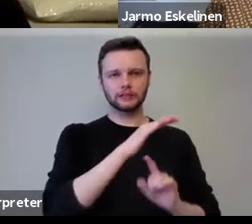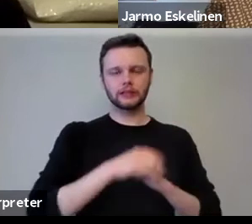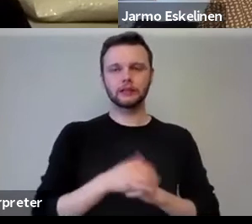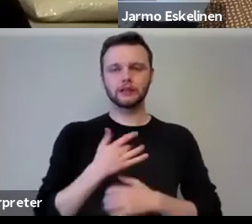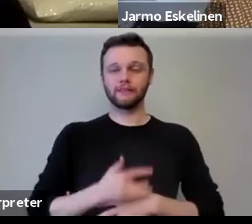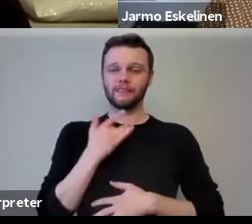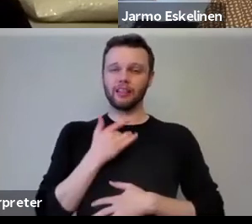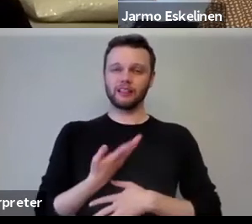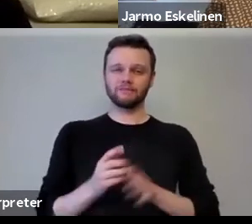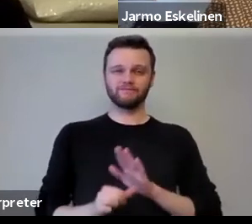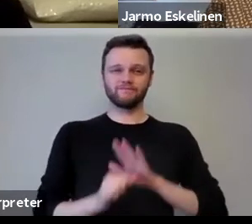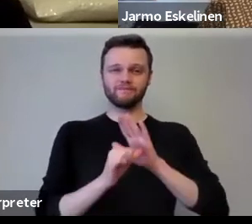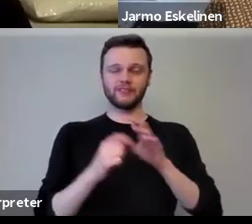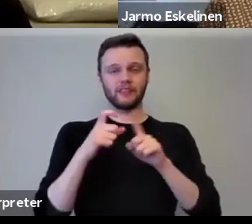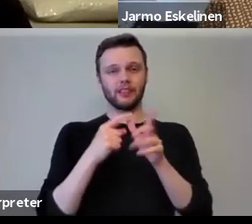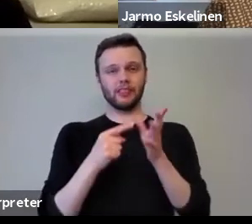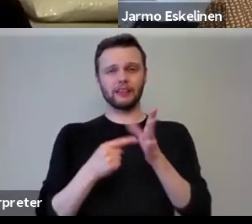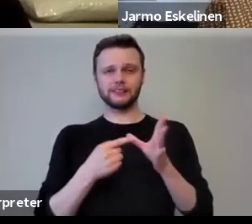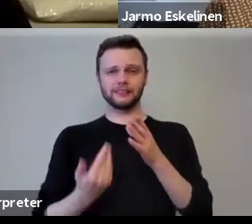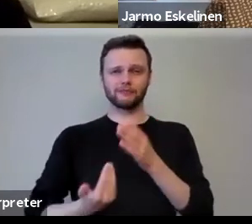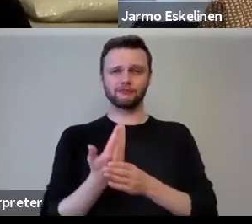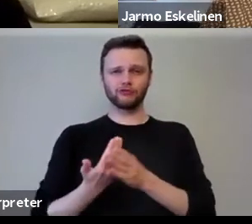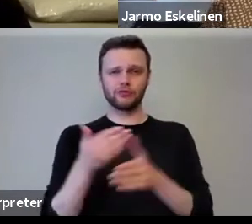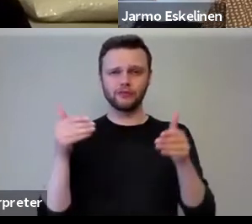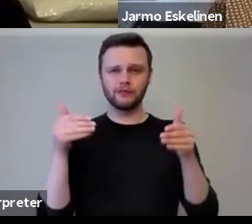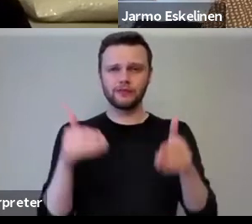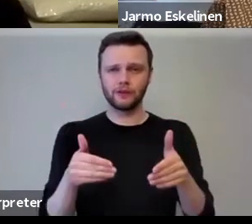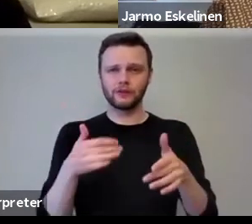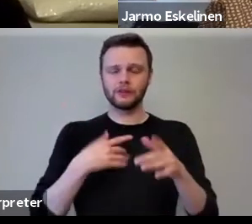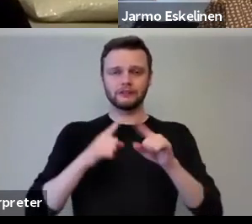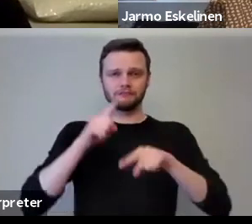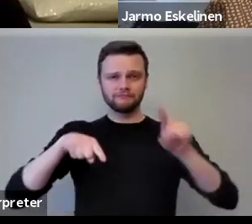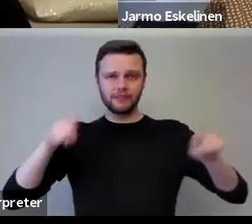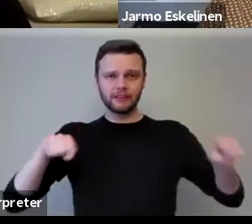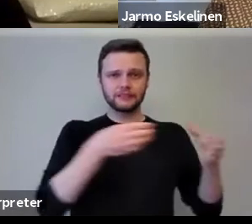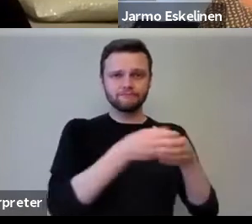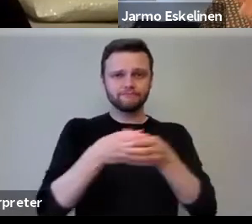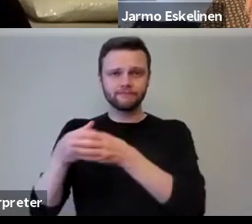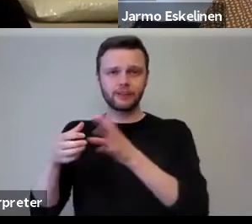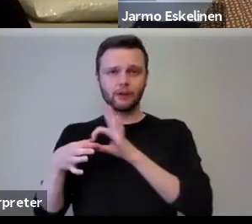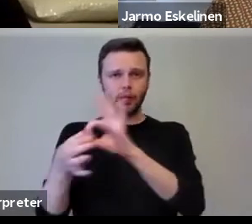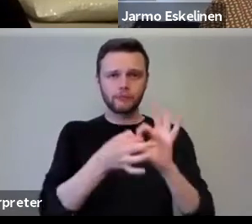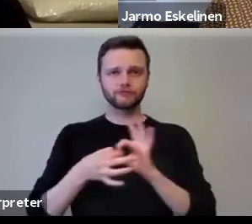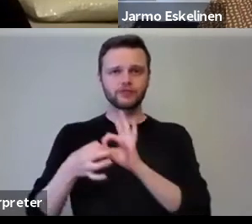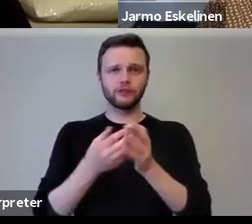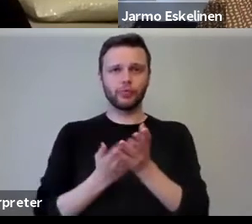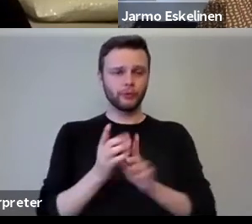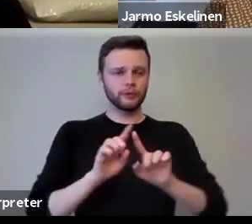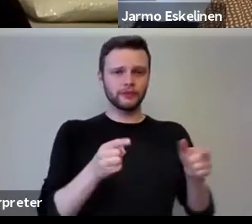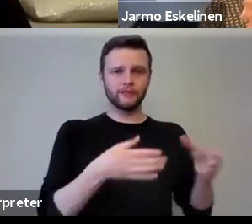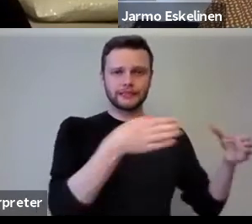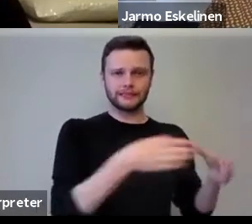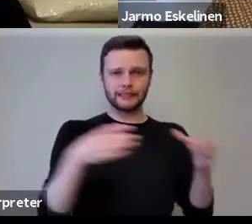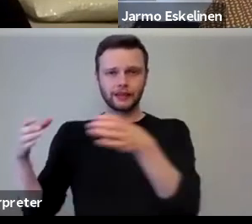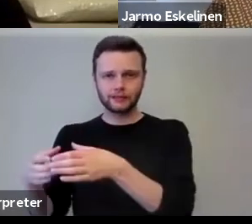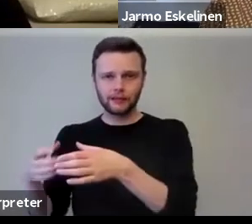heart, the data-driven innovation program is, is about the multidisciplinary collaboration, both between different sectors, between